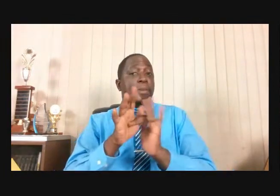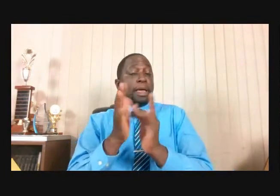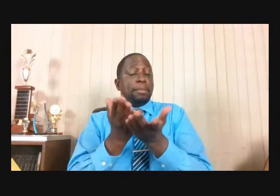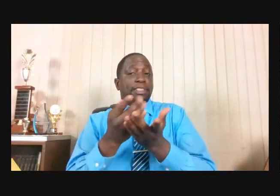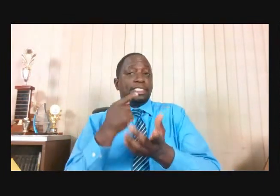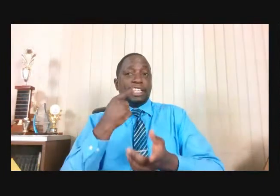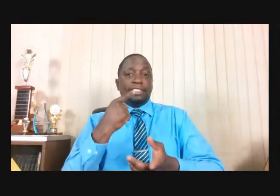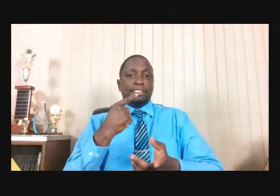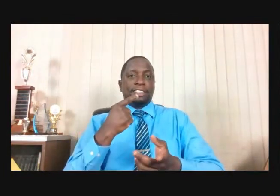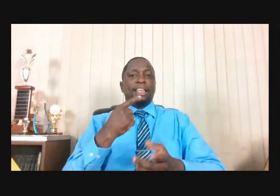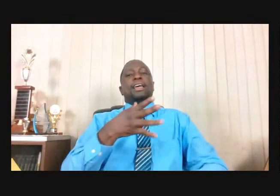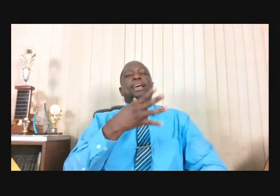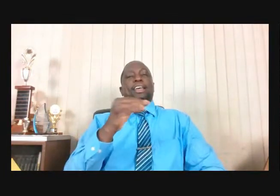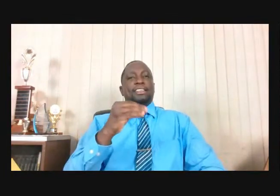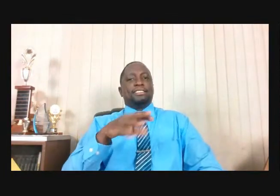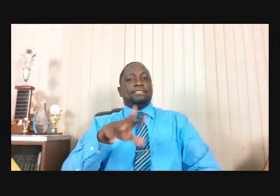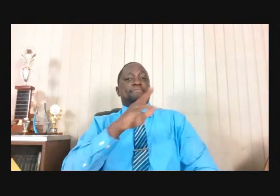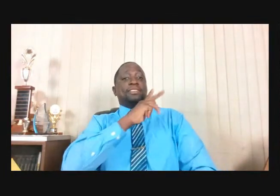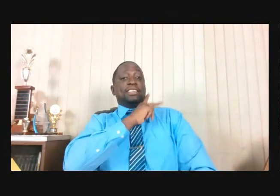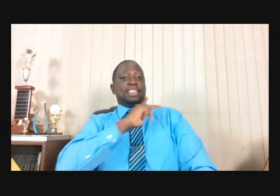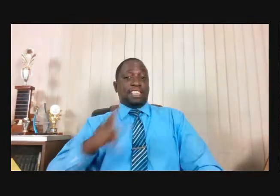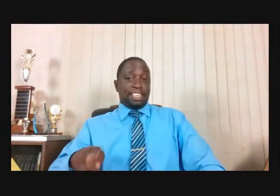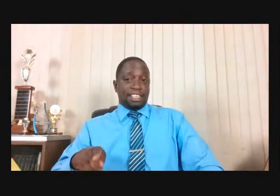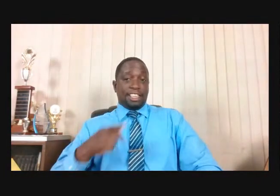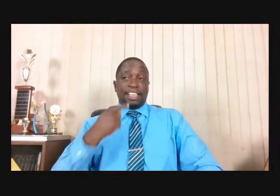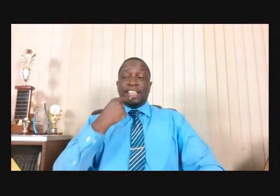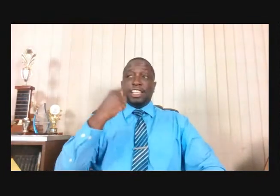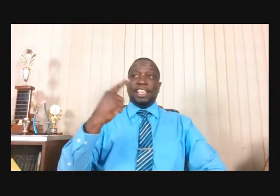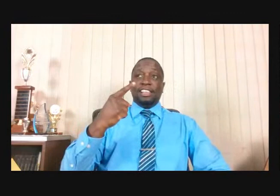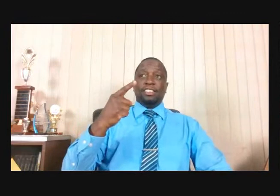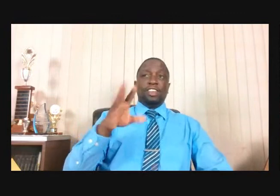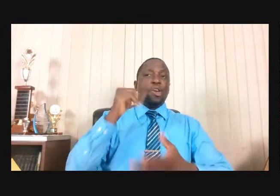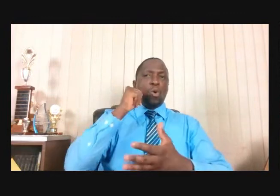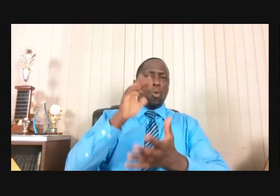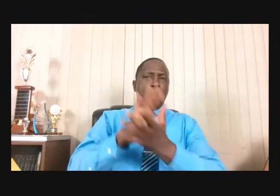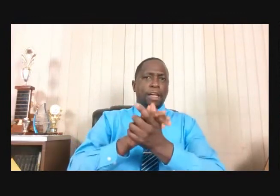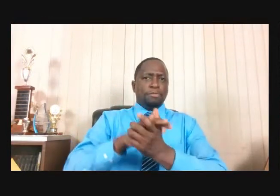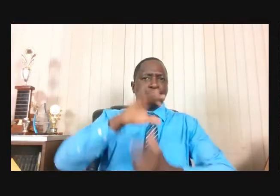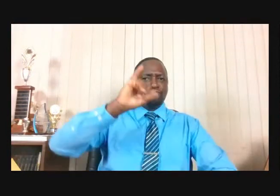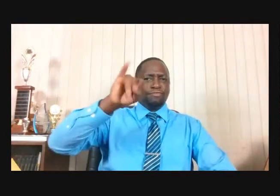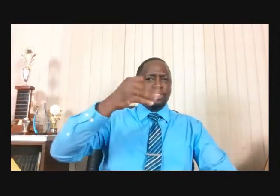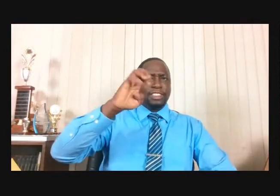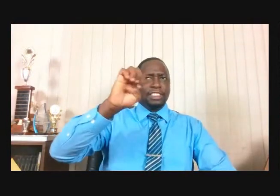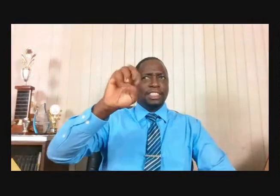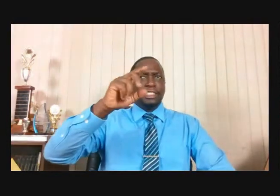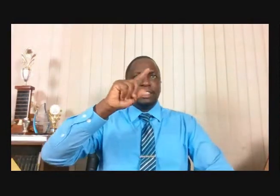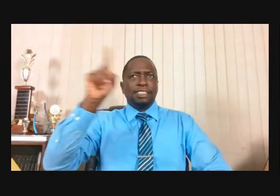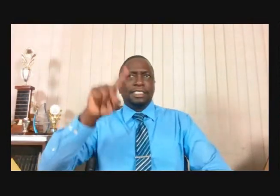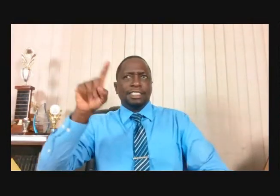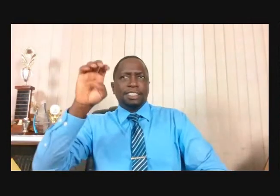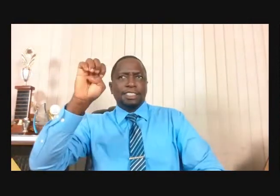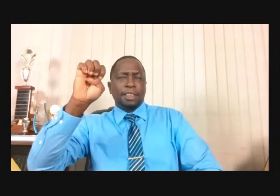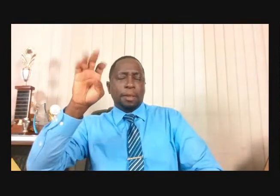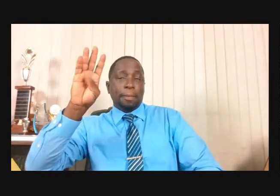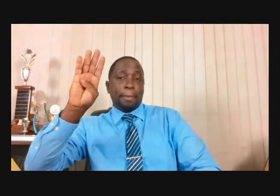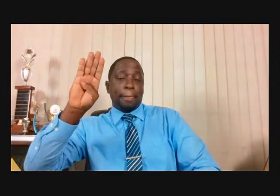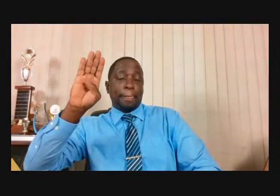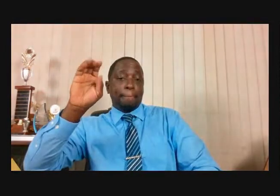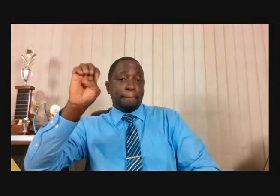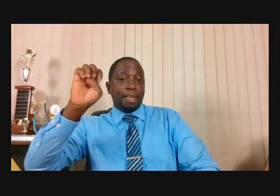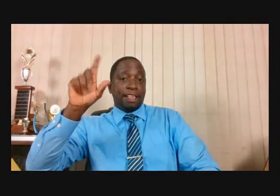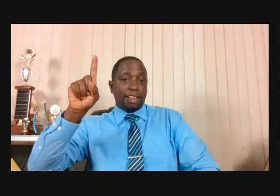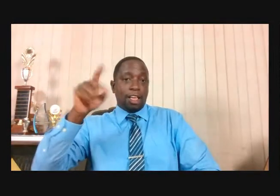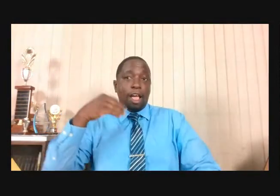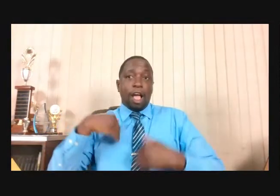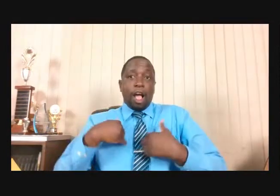Jezebel All That Elijah Had Done And Withel How He Had Slain All The Prophets With The